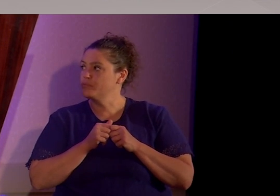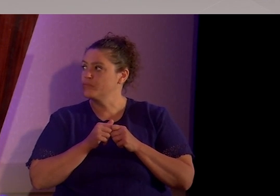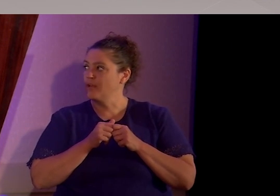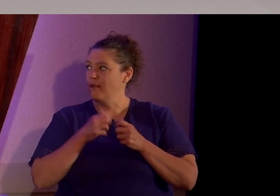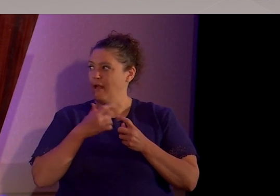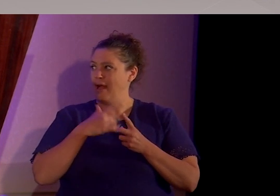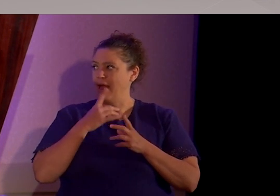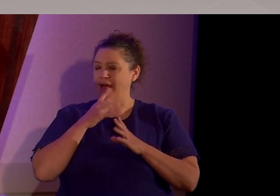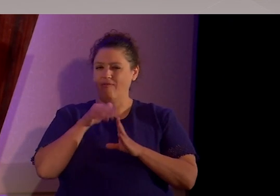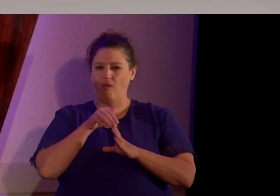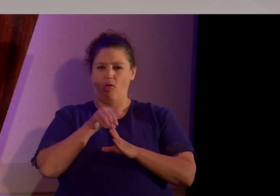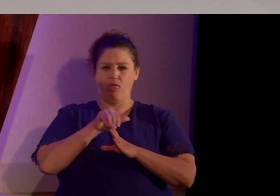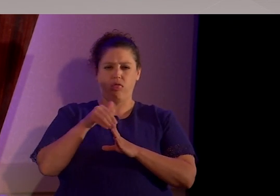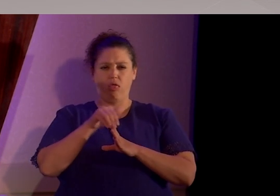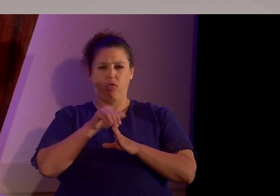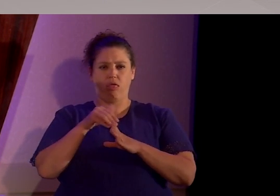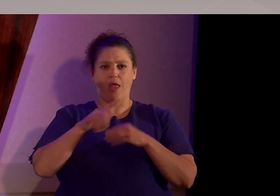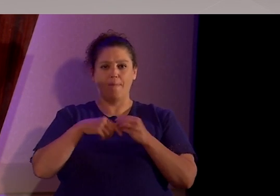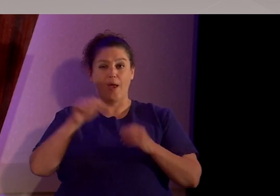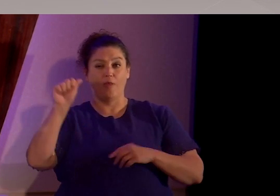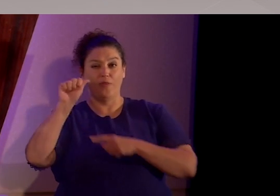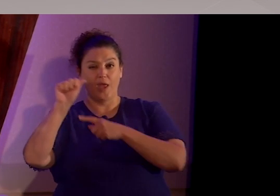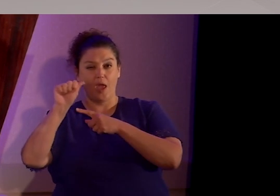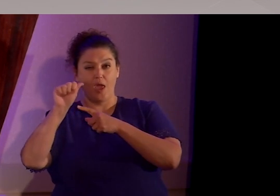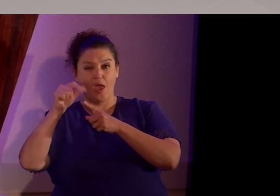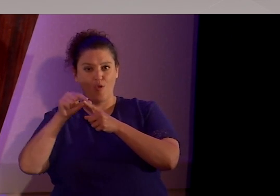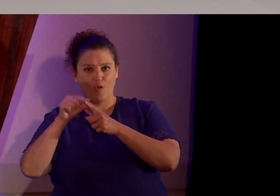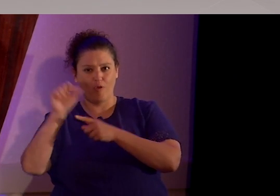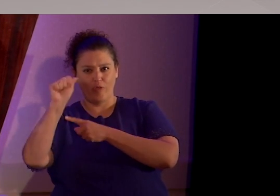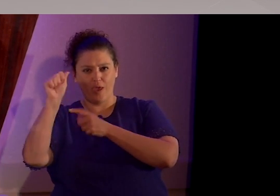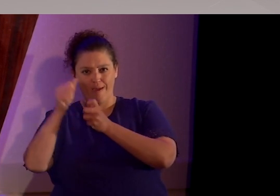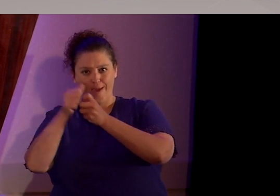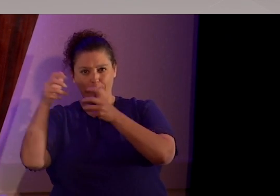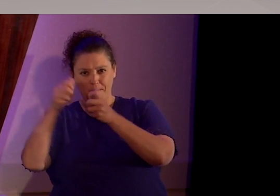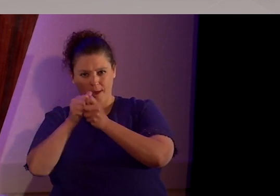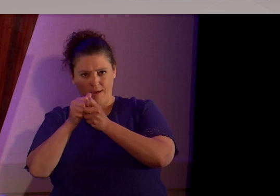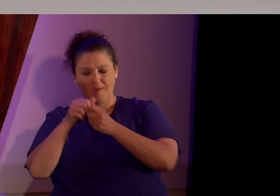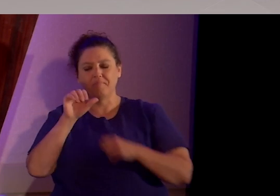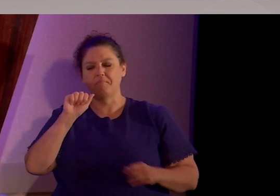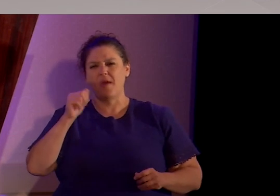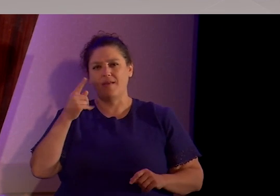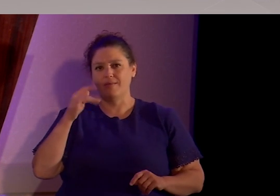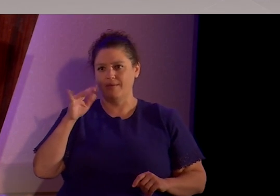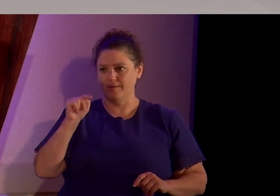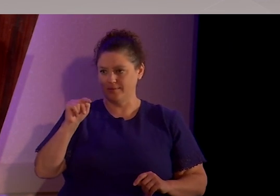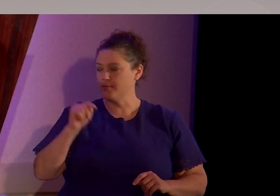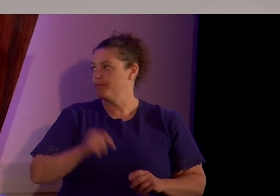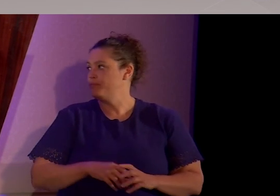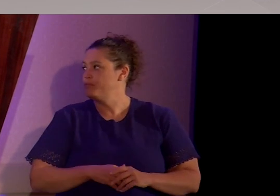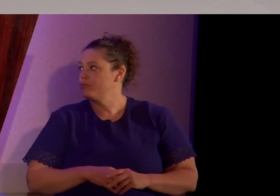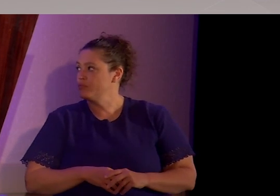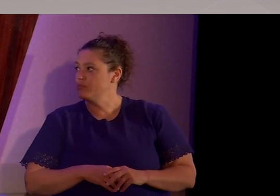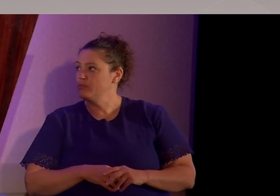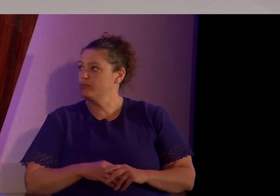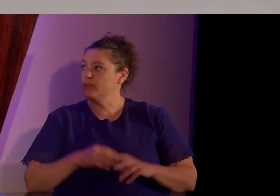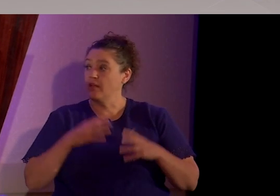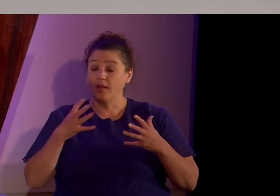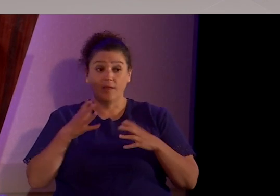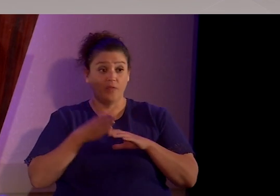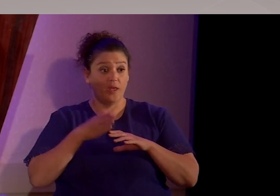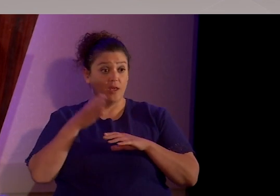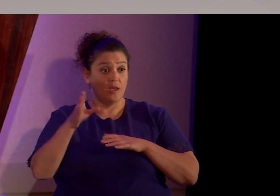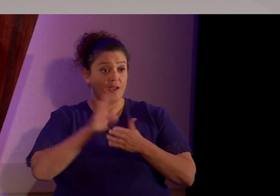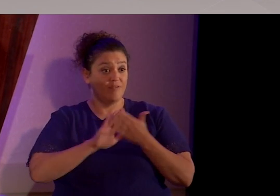the A-word, the A-bomb. And that changed. After, in college, I listened to The